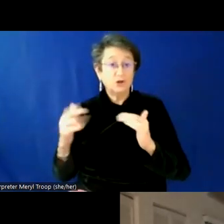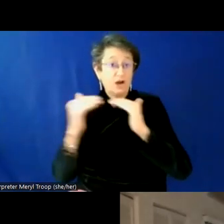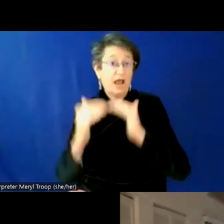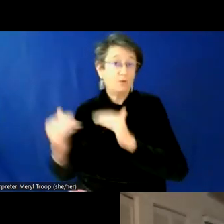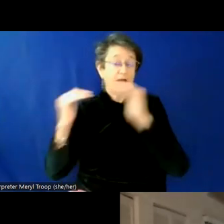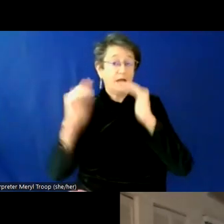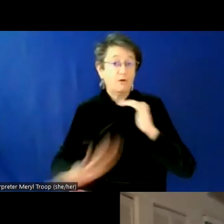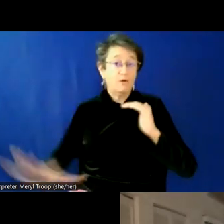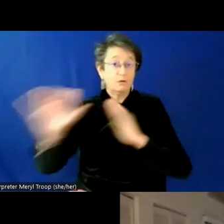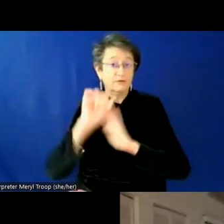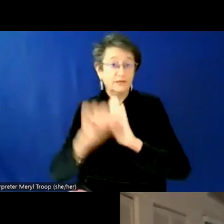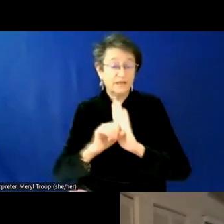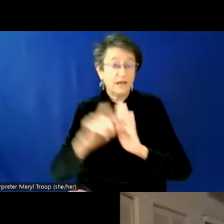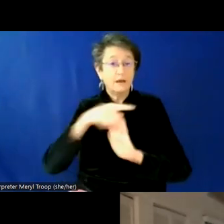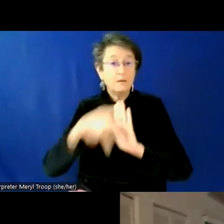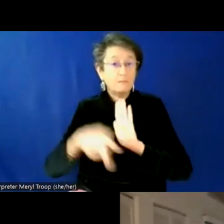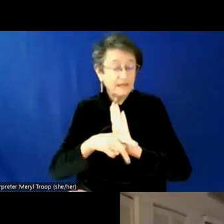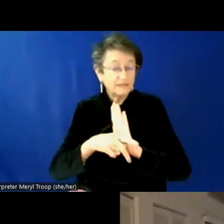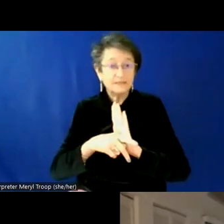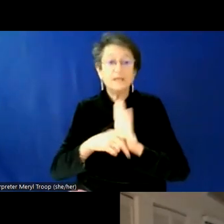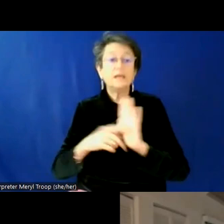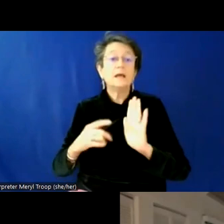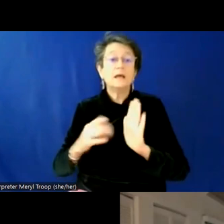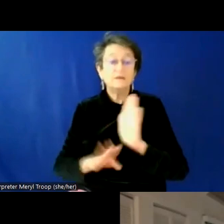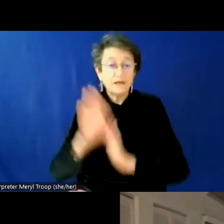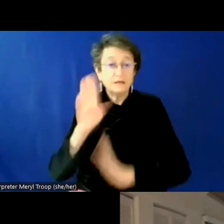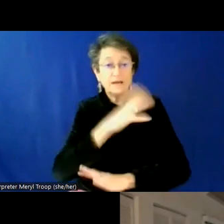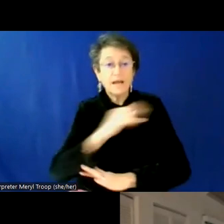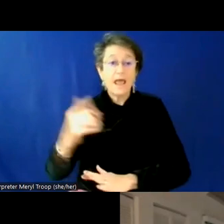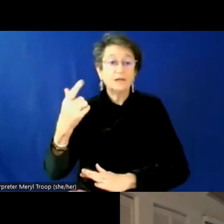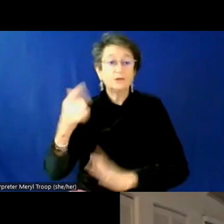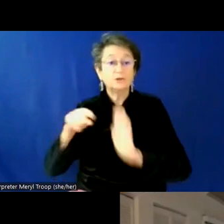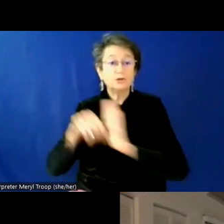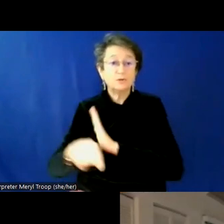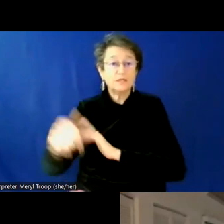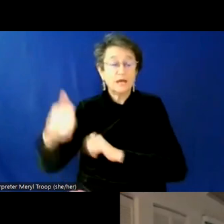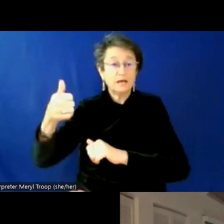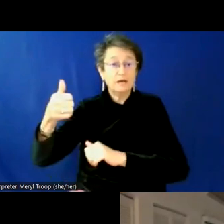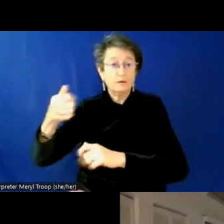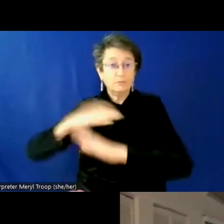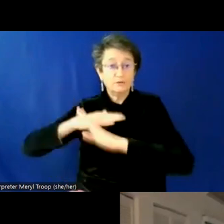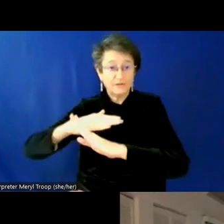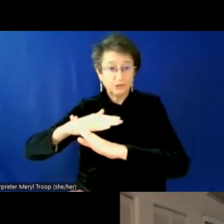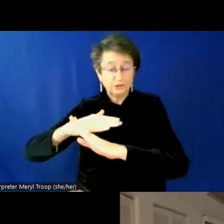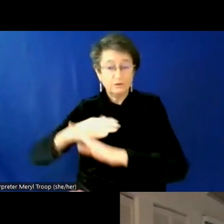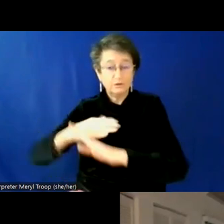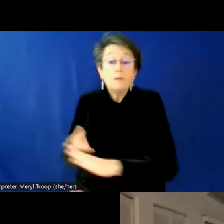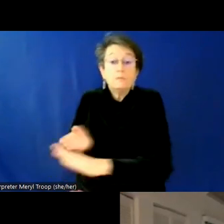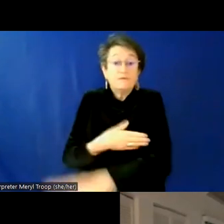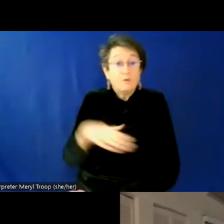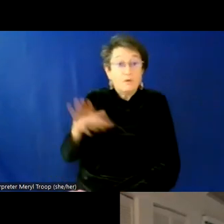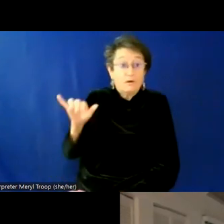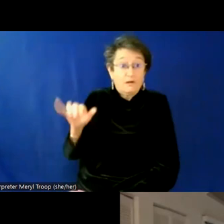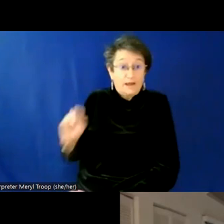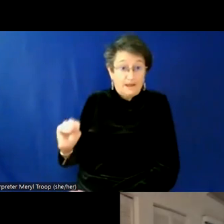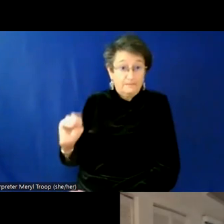policy advocacy, and violence prevention. Before MTN, Quinn worked in a variety of community organizing settings,